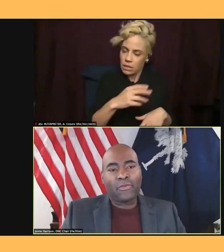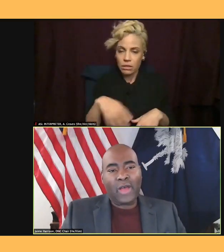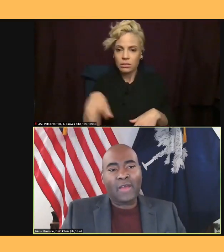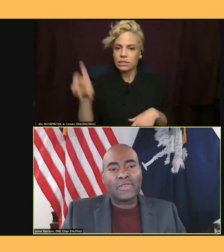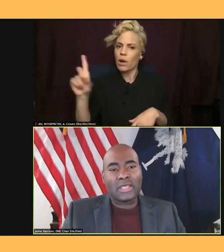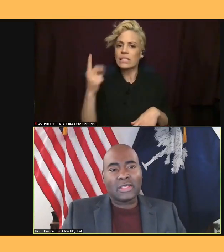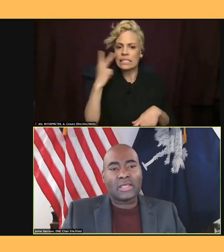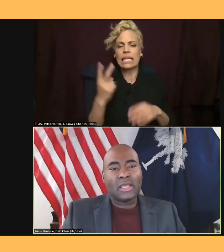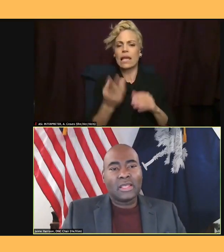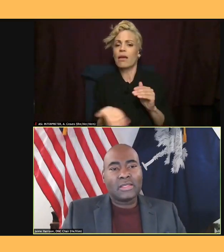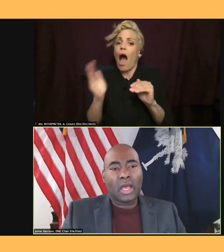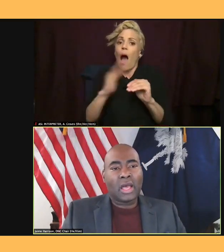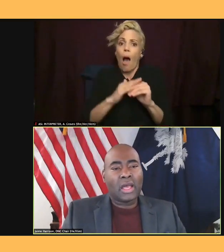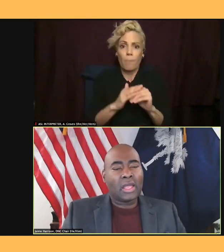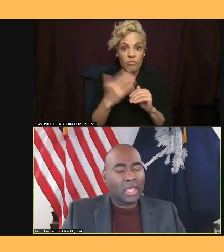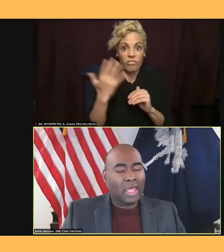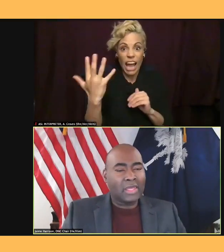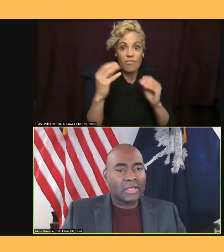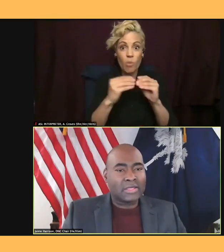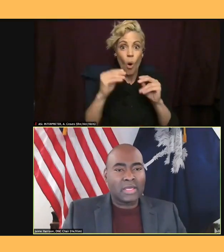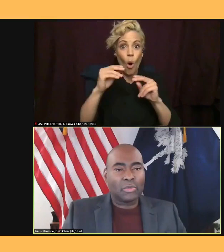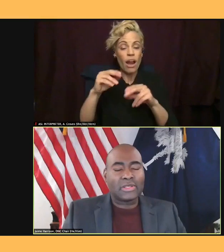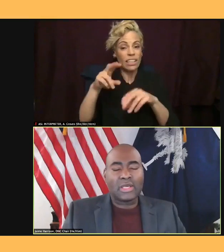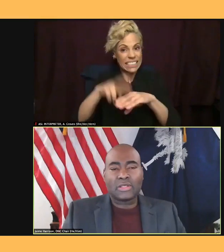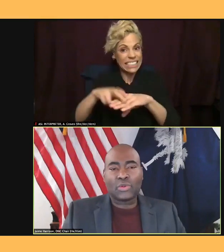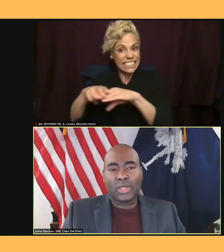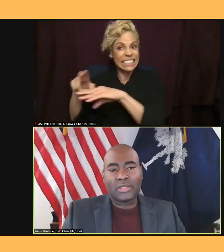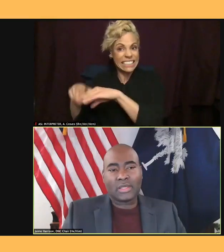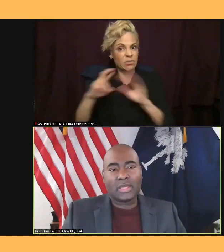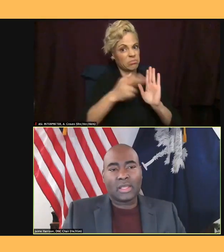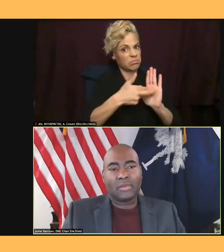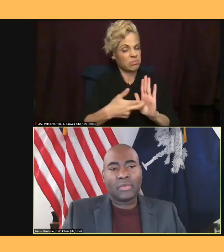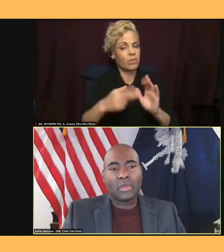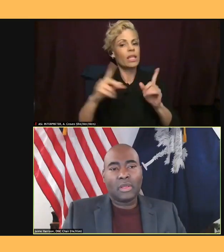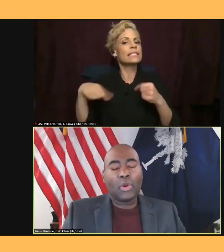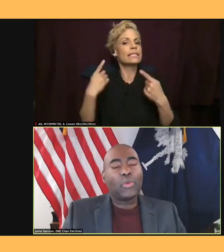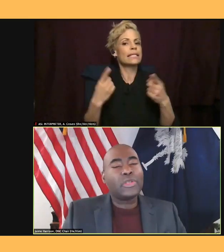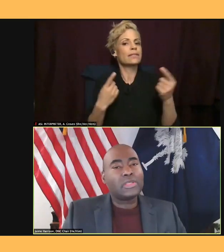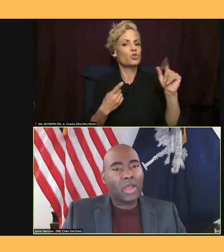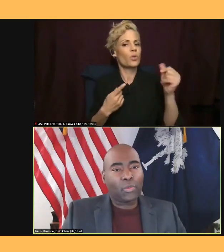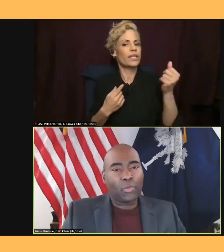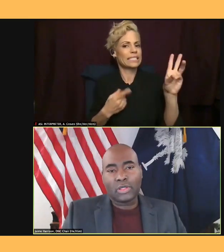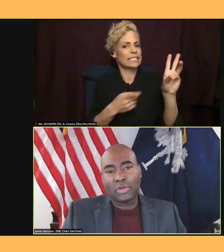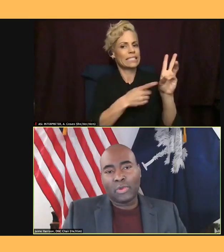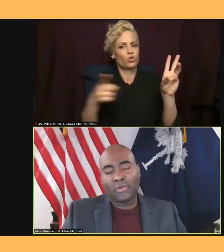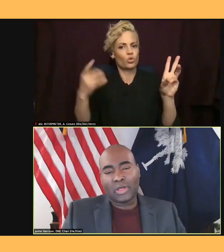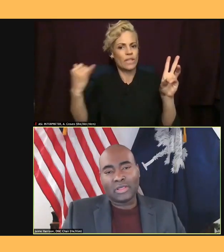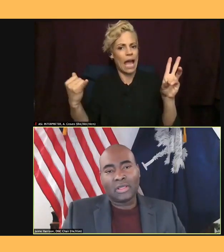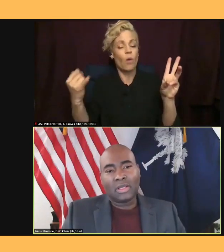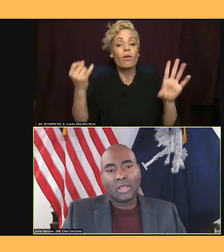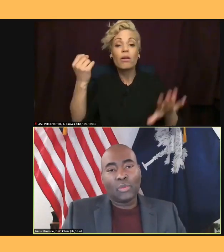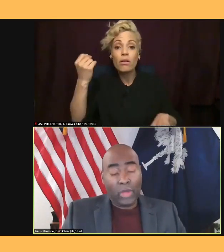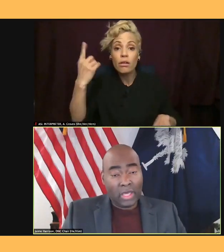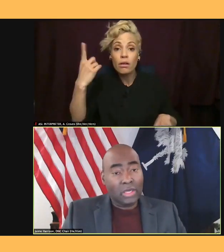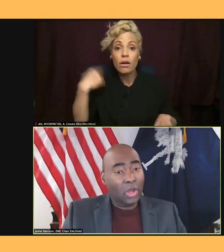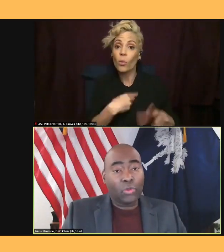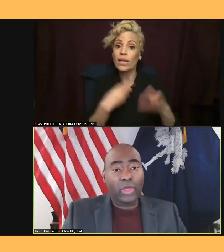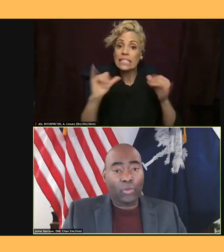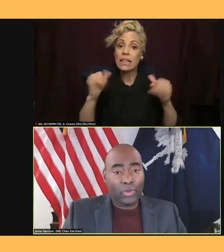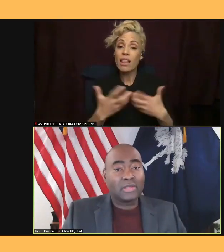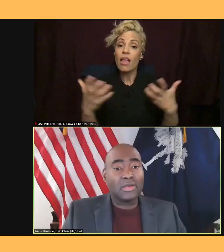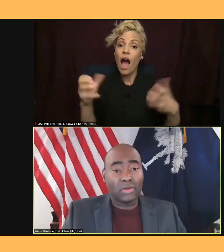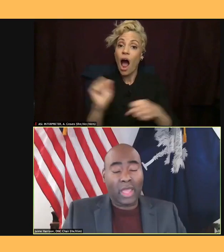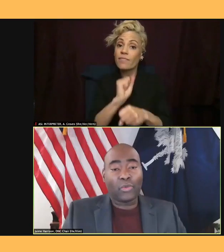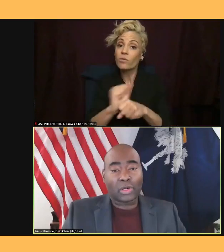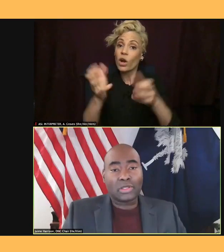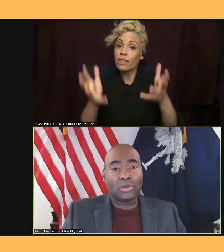in that Assembly since 2016. But we still have work to do, my friends. We know that we still have work to